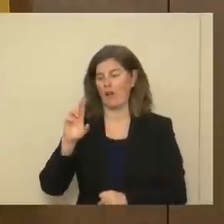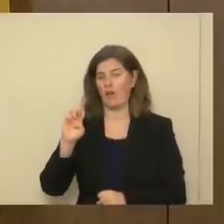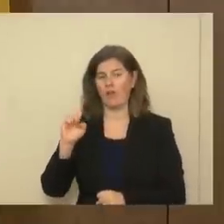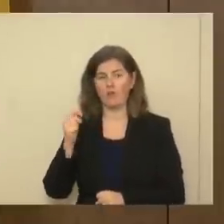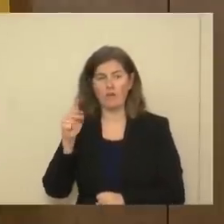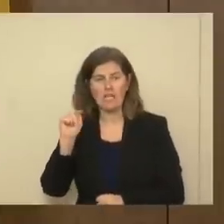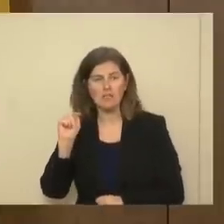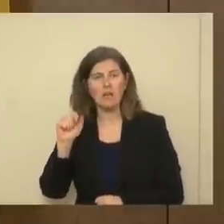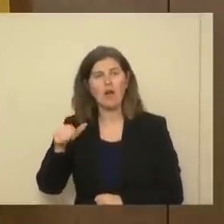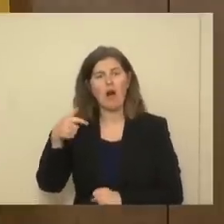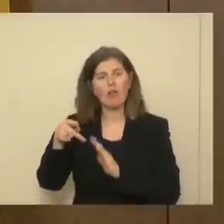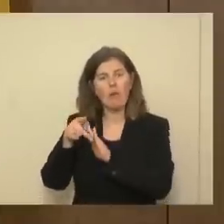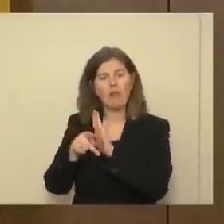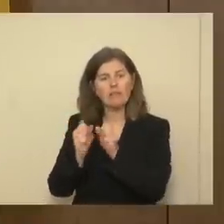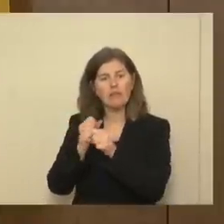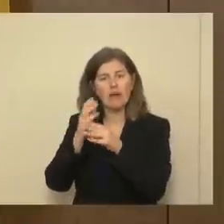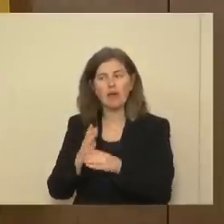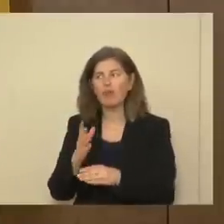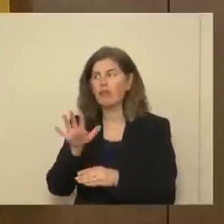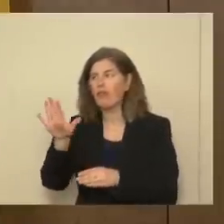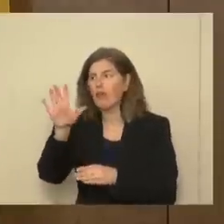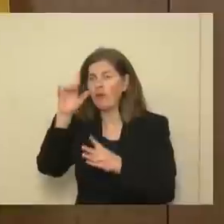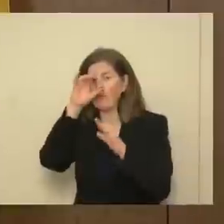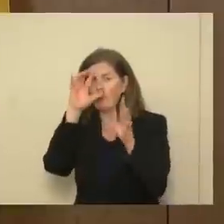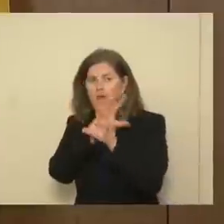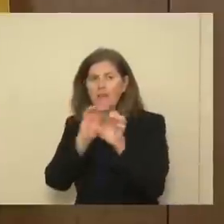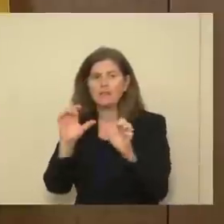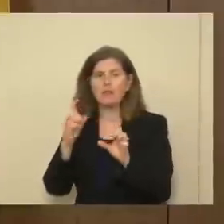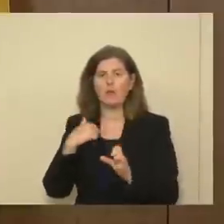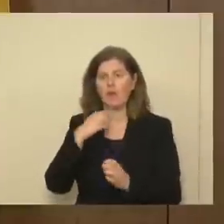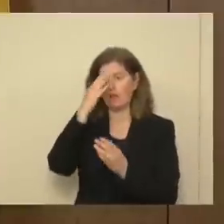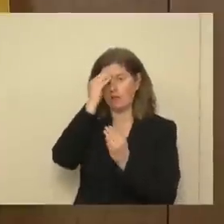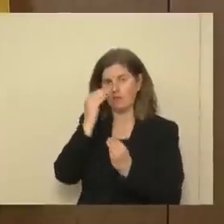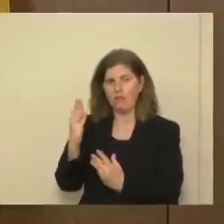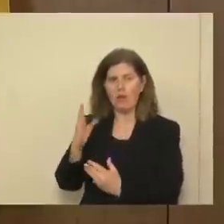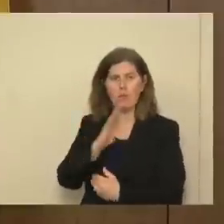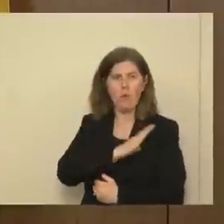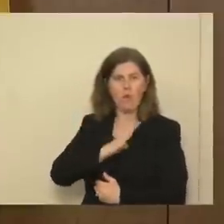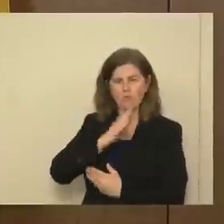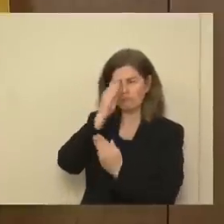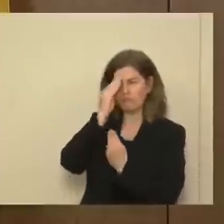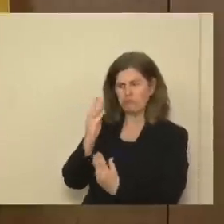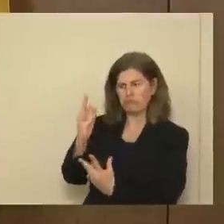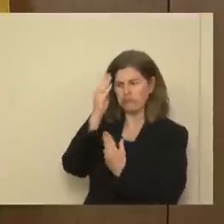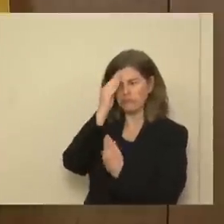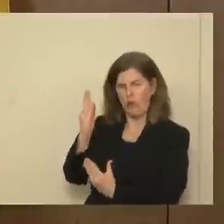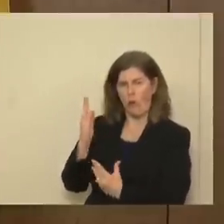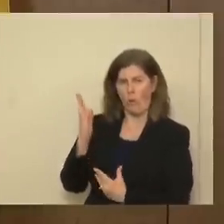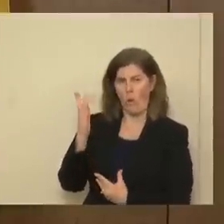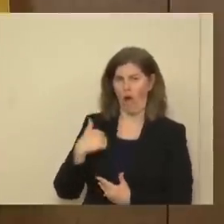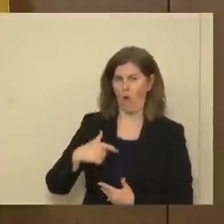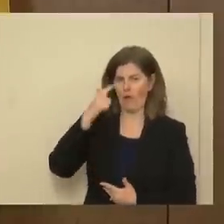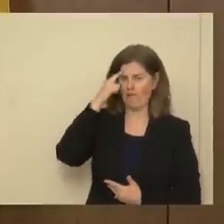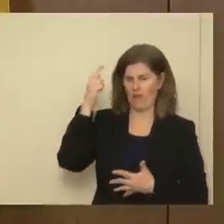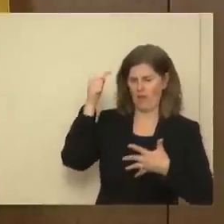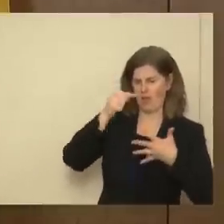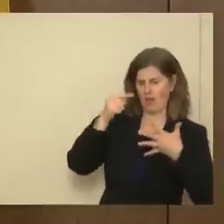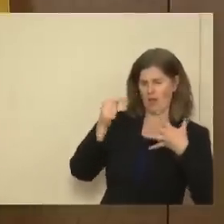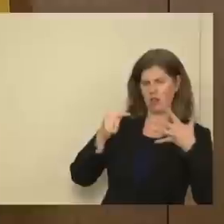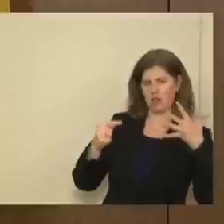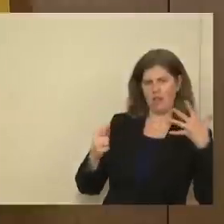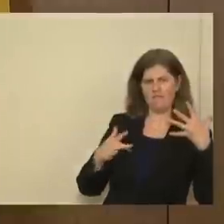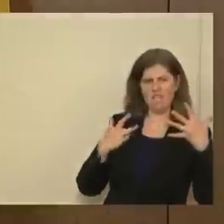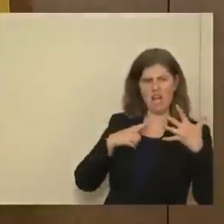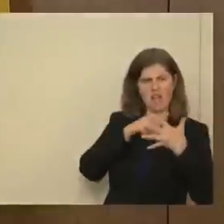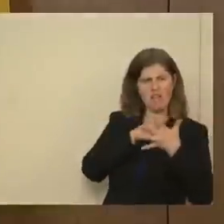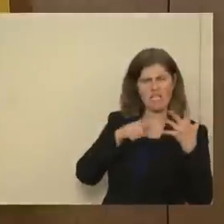and other policymakers and the presidents get communication from the executive branch about why we think a particular practice or